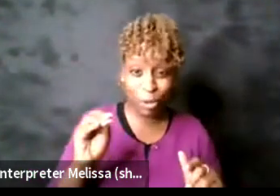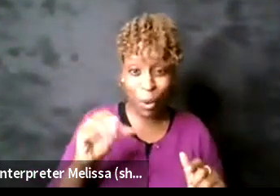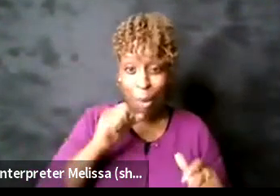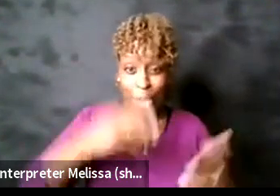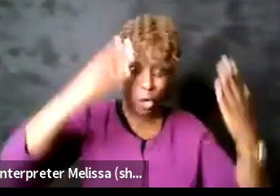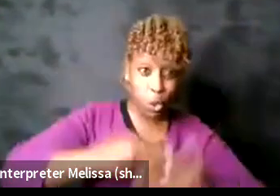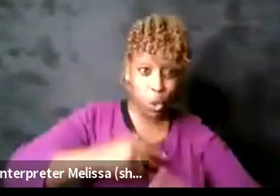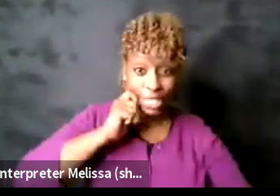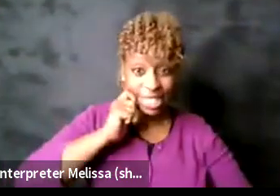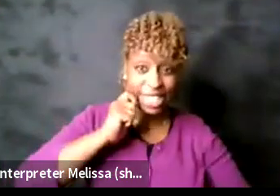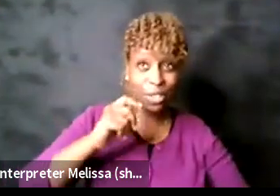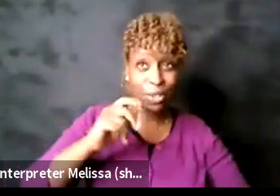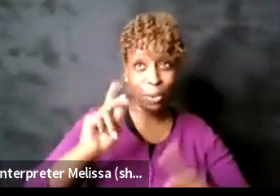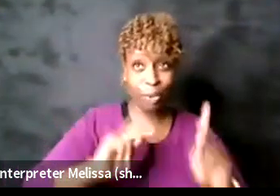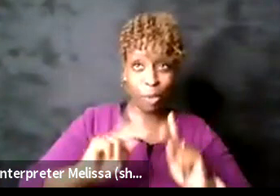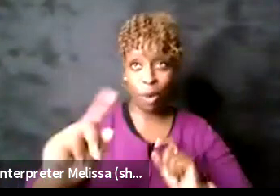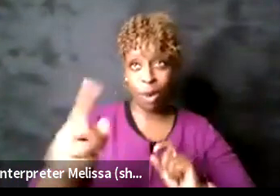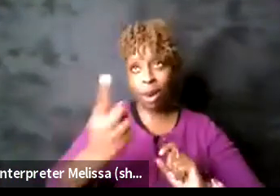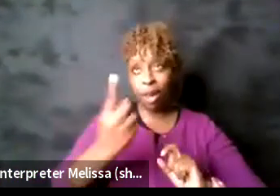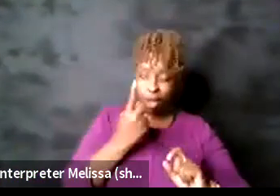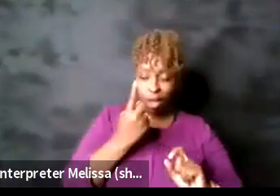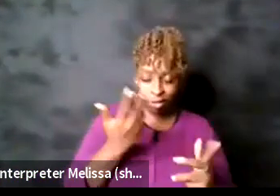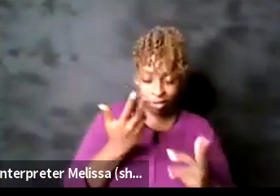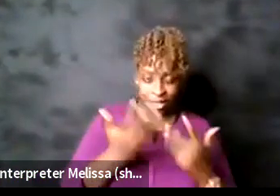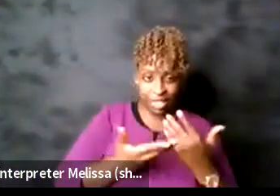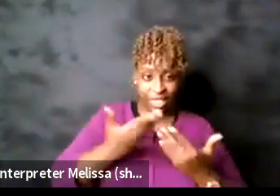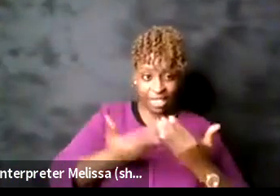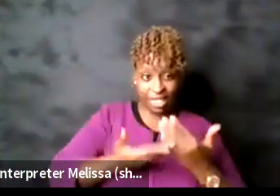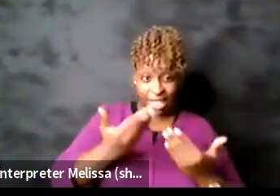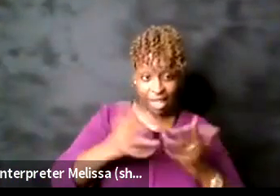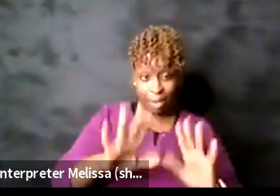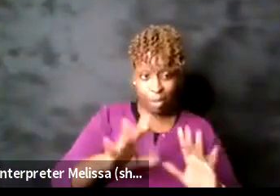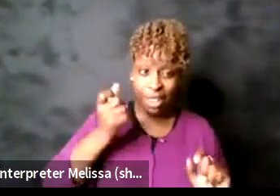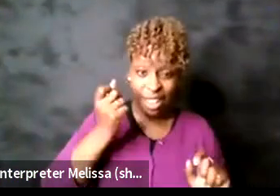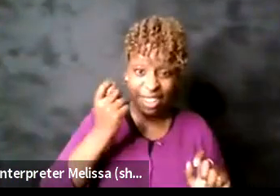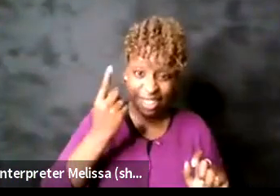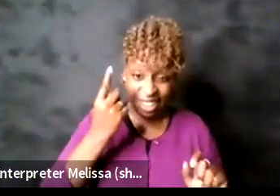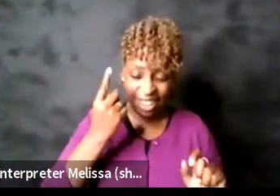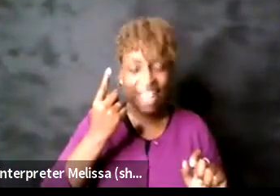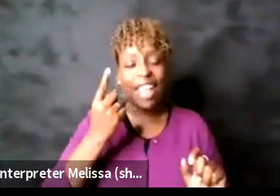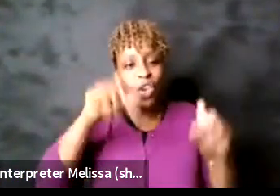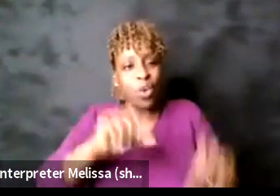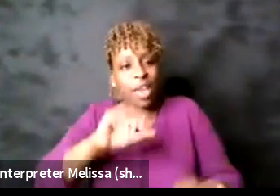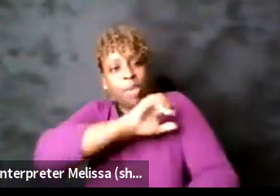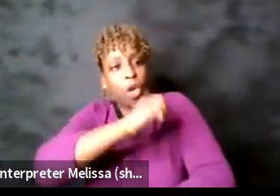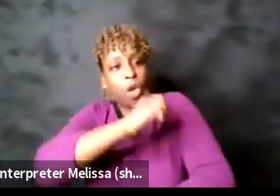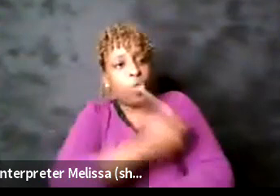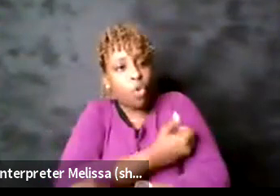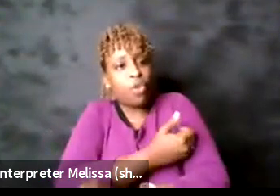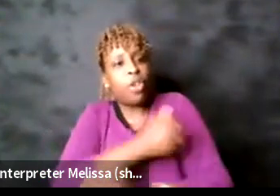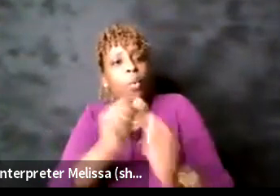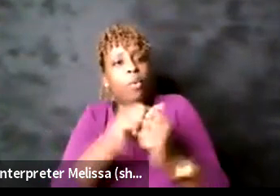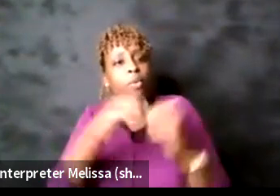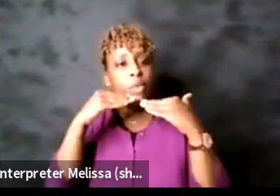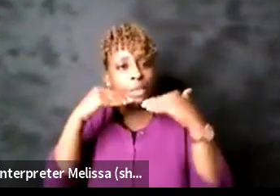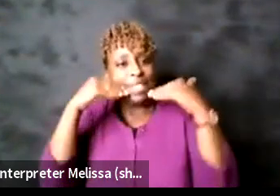I learned at a very young age that you can still be authoritative with a smile that um I I do often